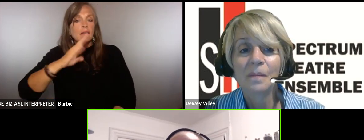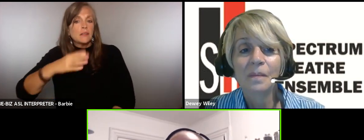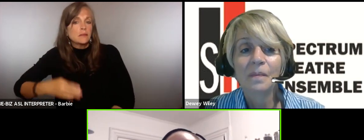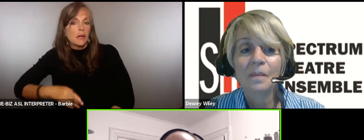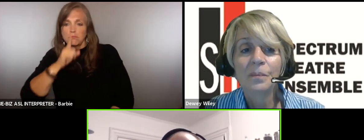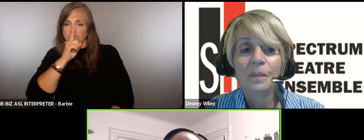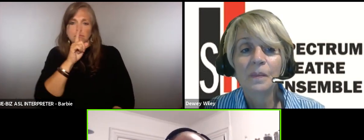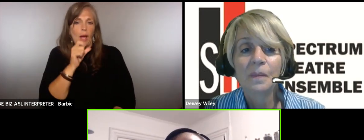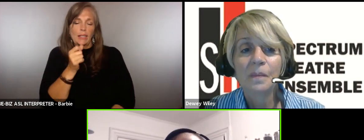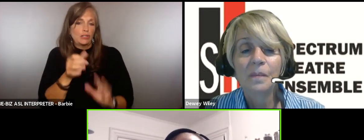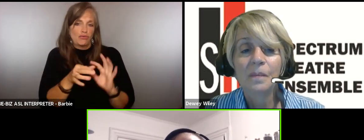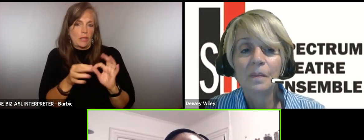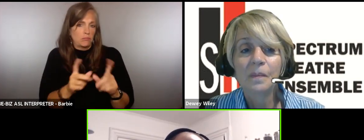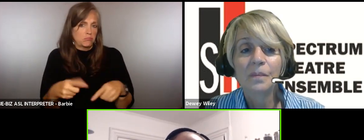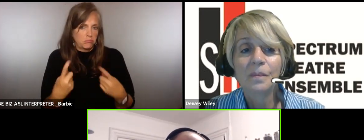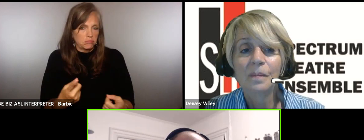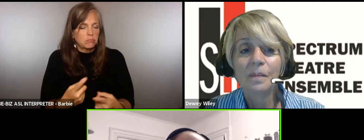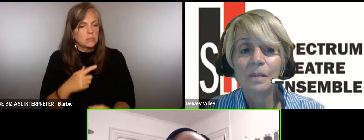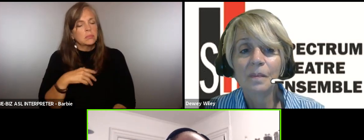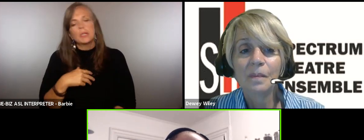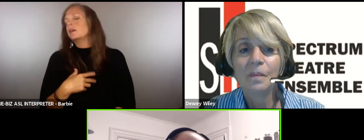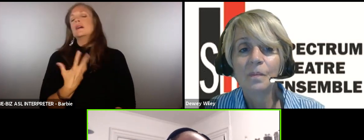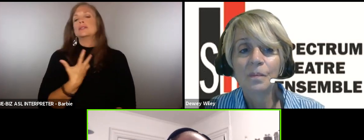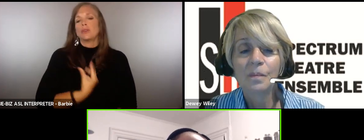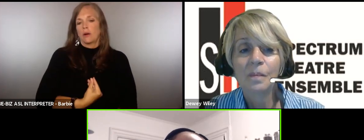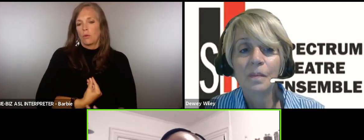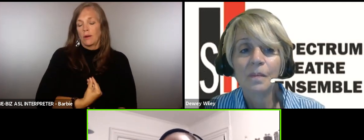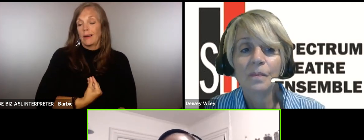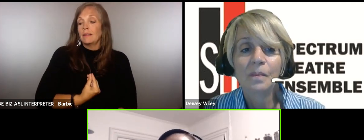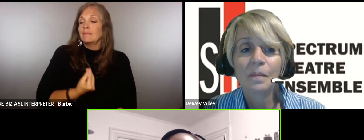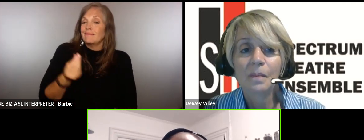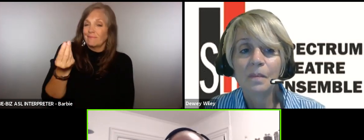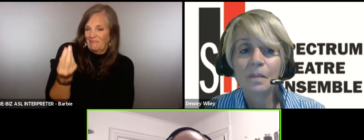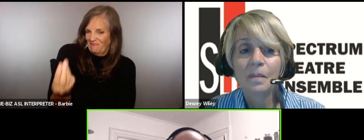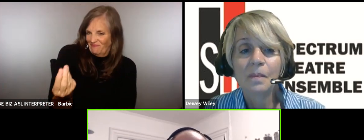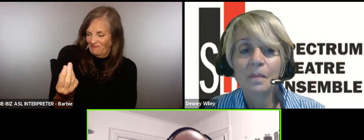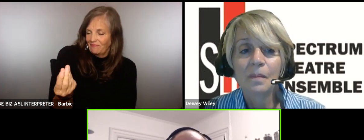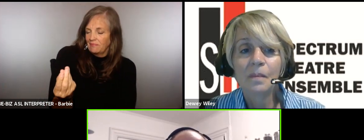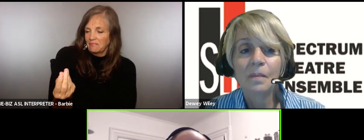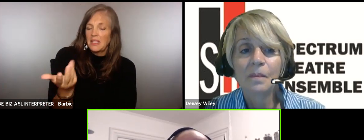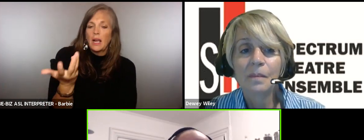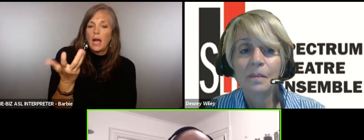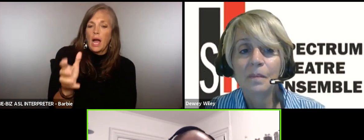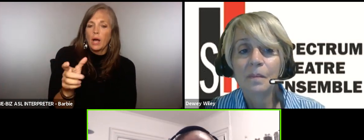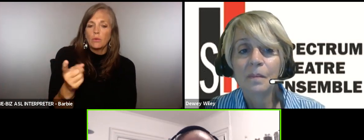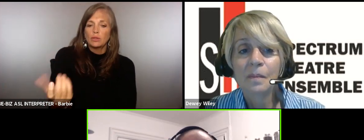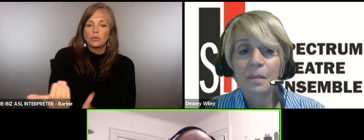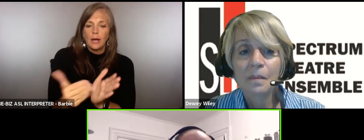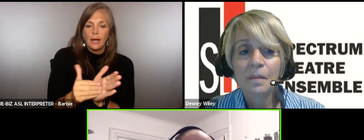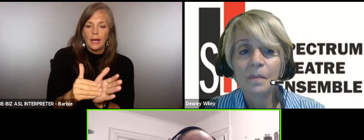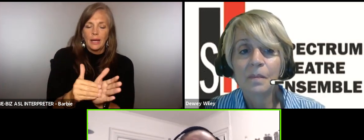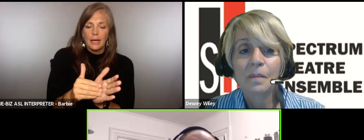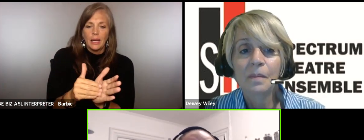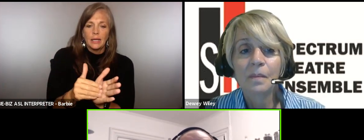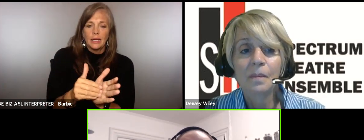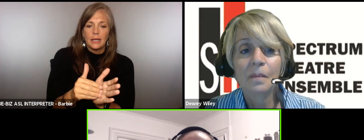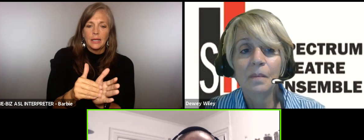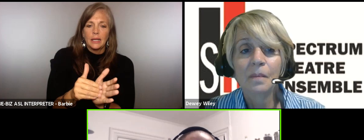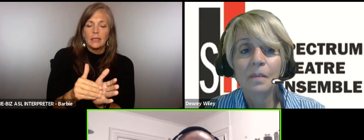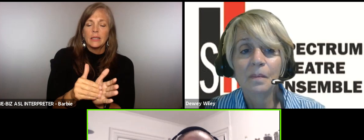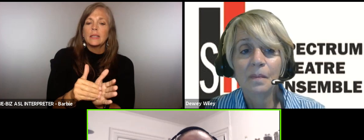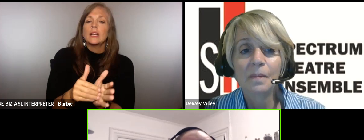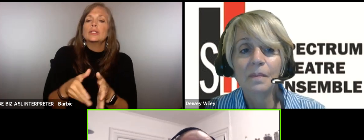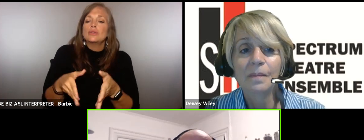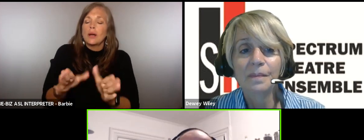and I came up to her and I told her that I didn't want her ever again to let a bullshit human being make her cry